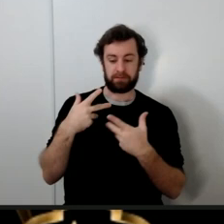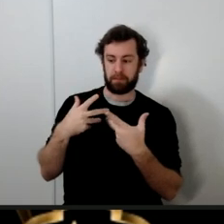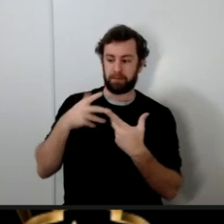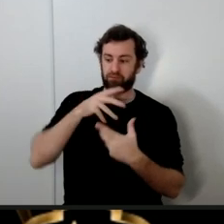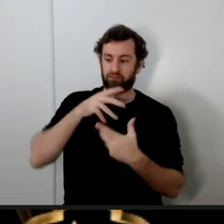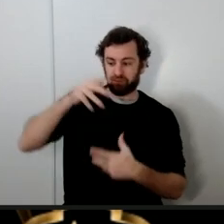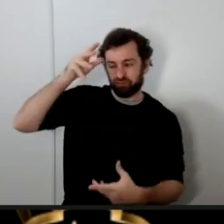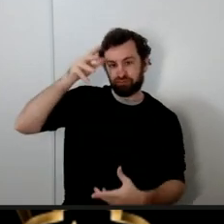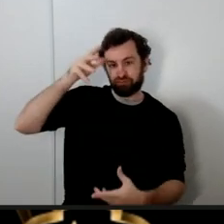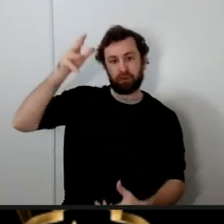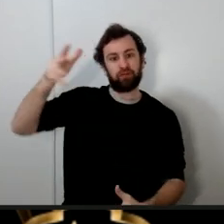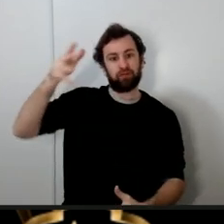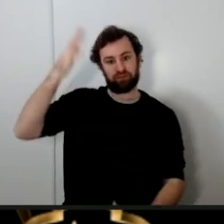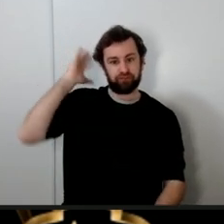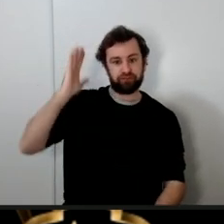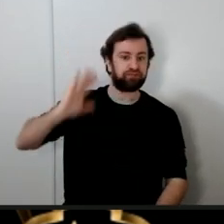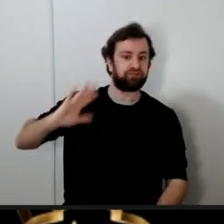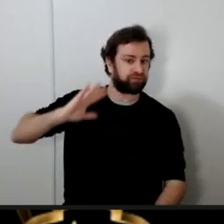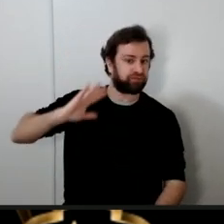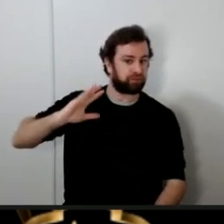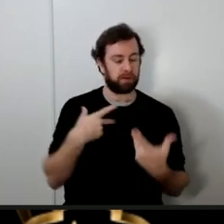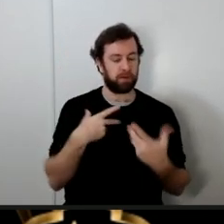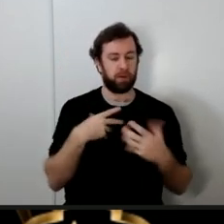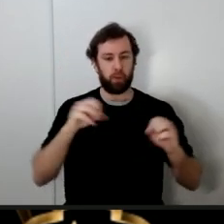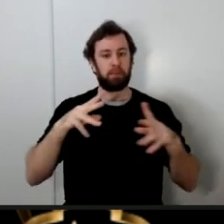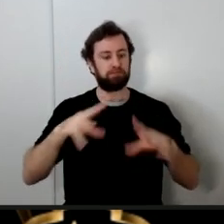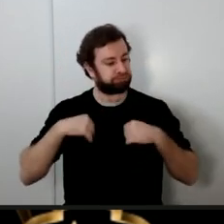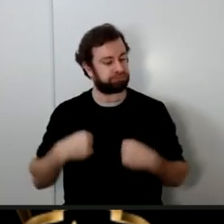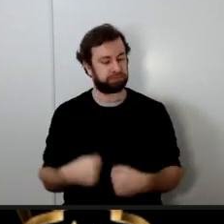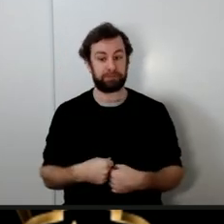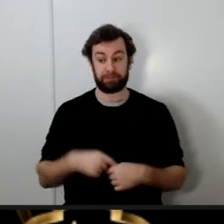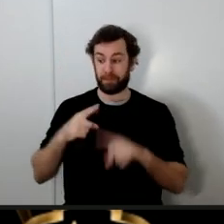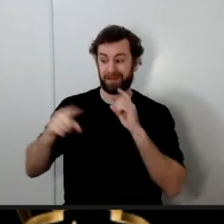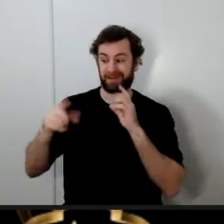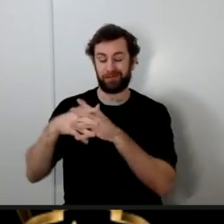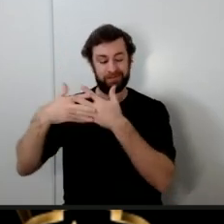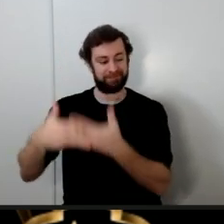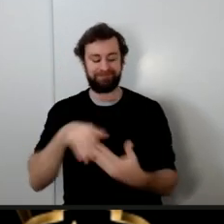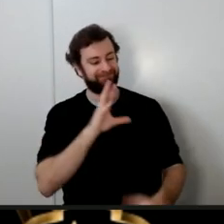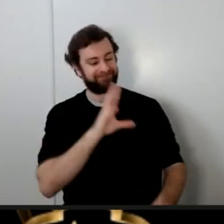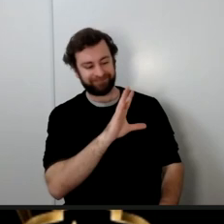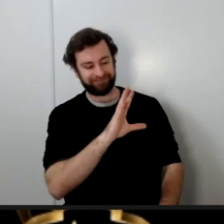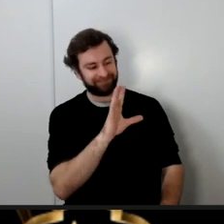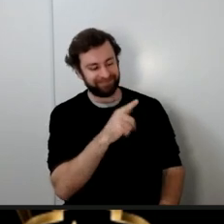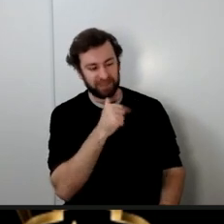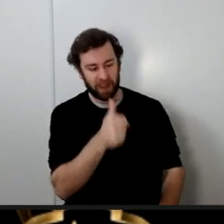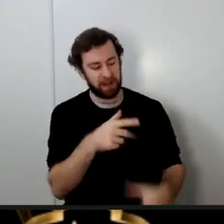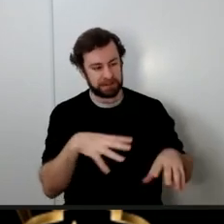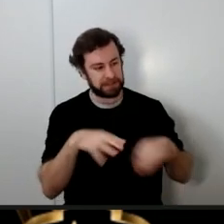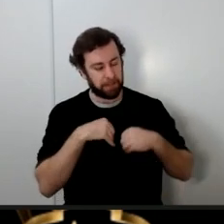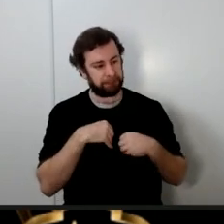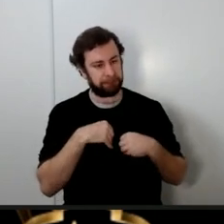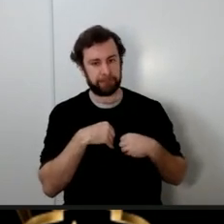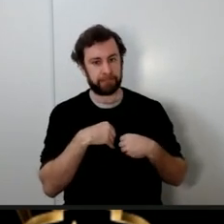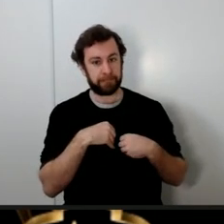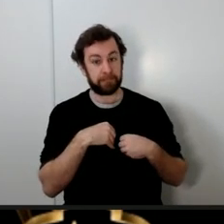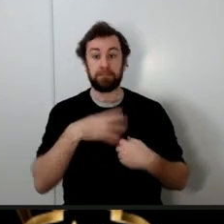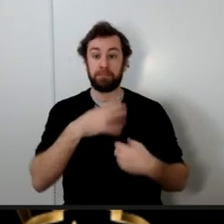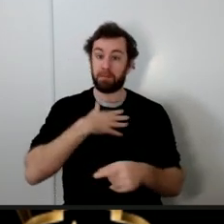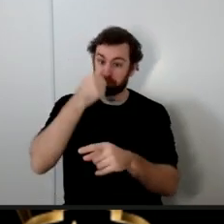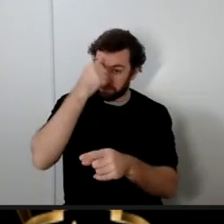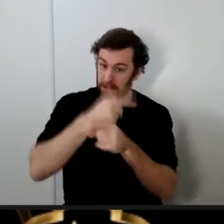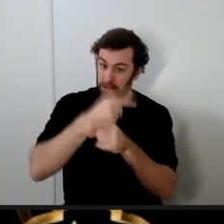but the Quran holds them responsible the Quran addresses them now my dear brothers and sisters one could argue was this really